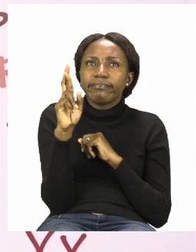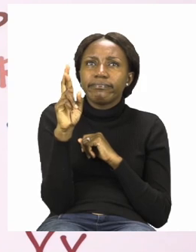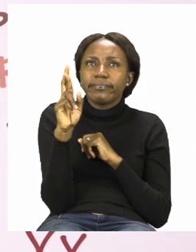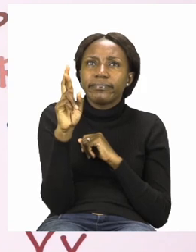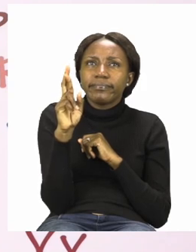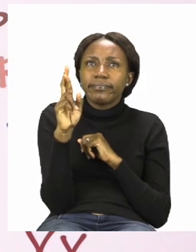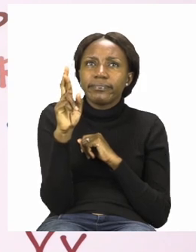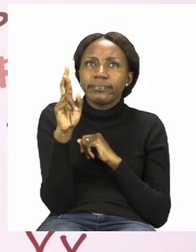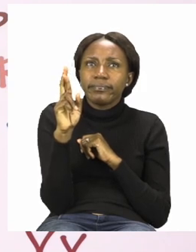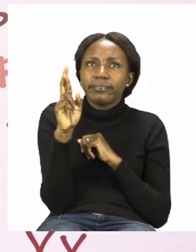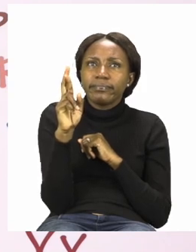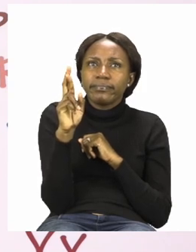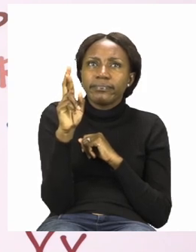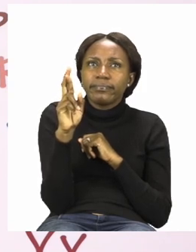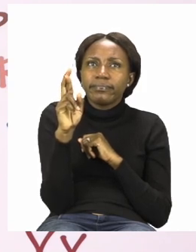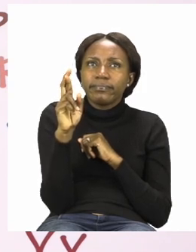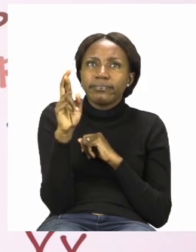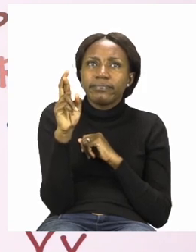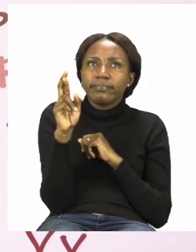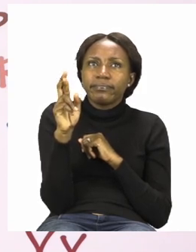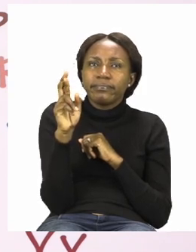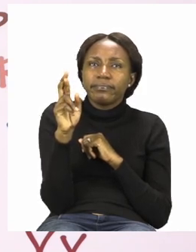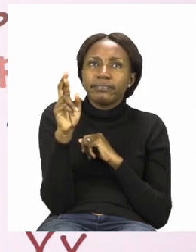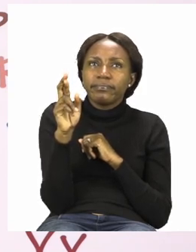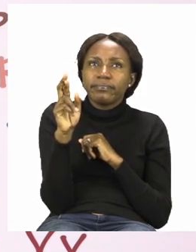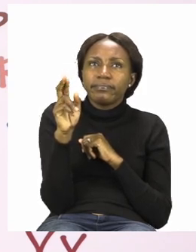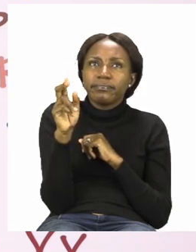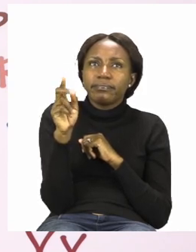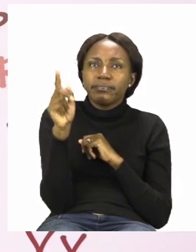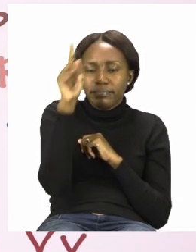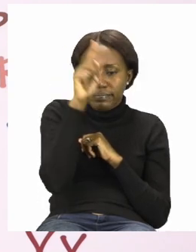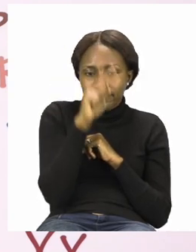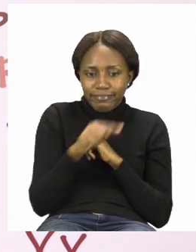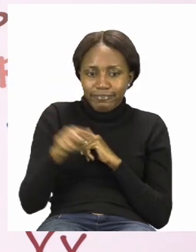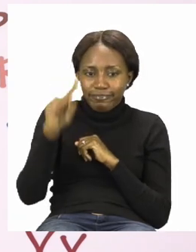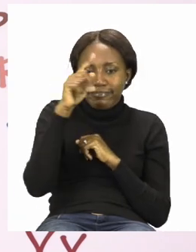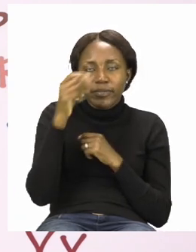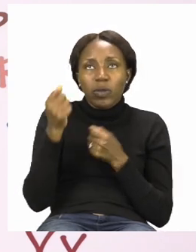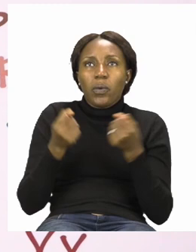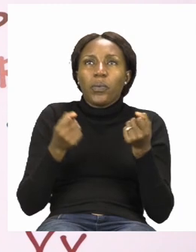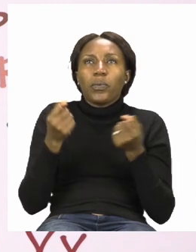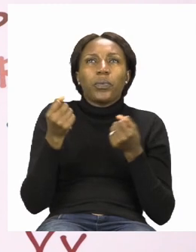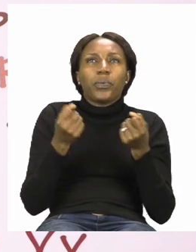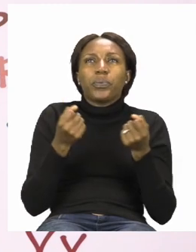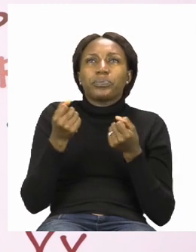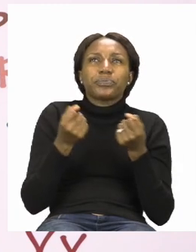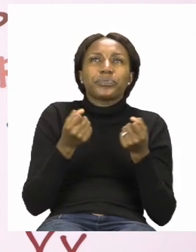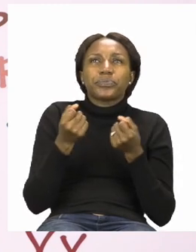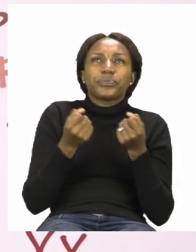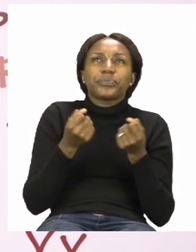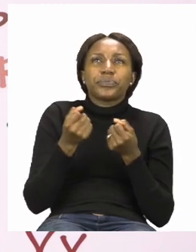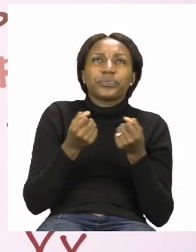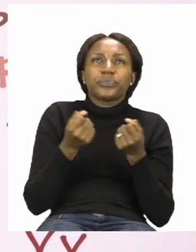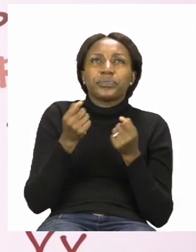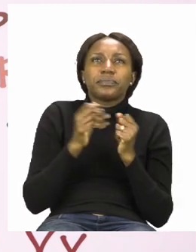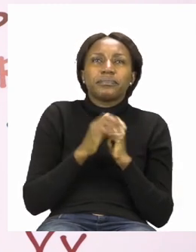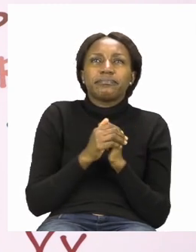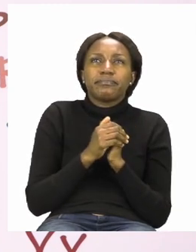so now we have found our word car so we circle our word